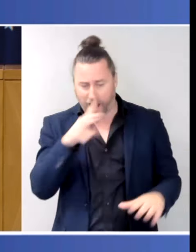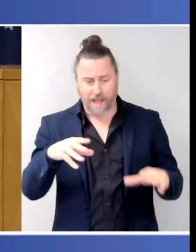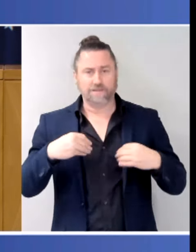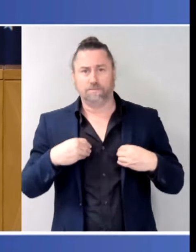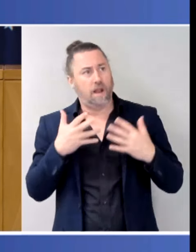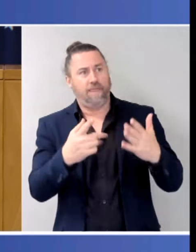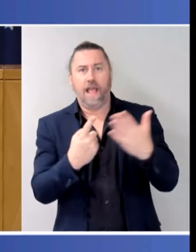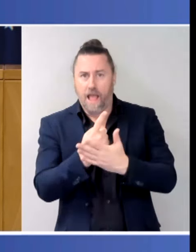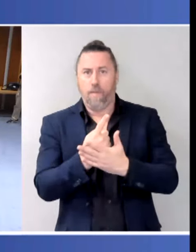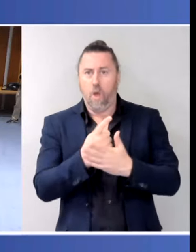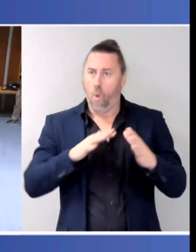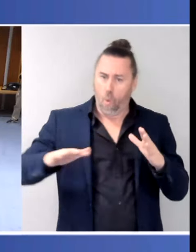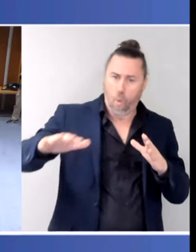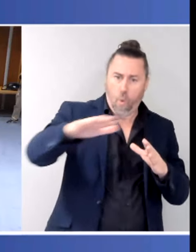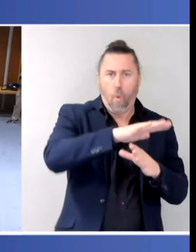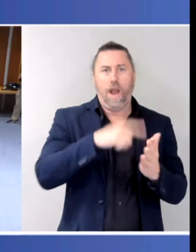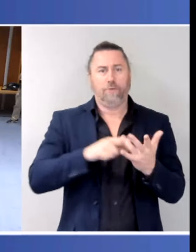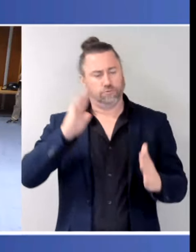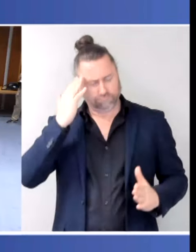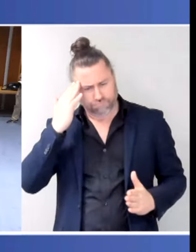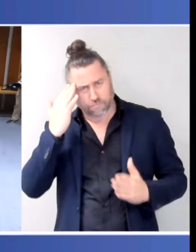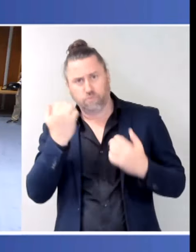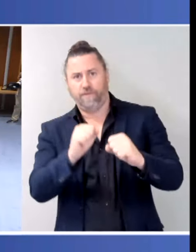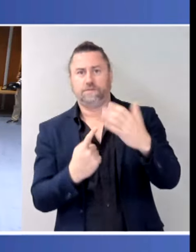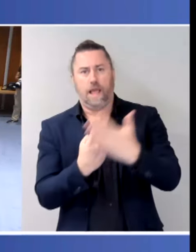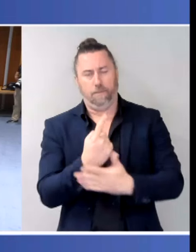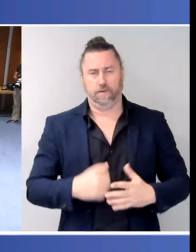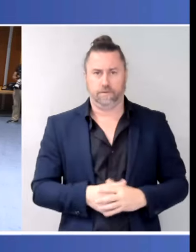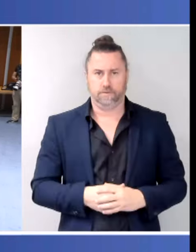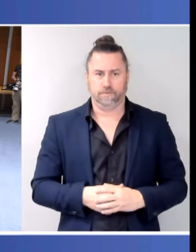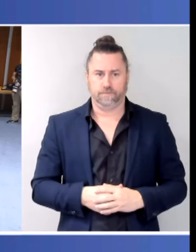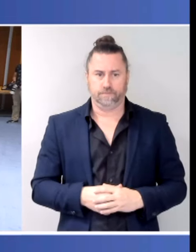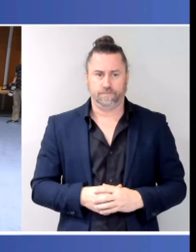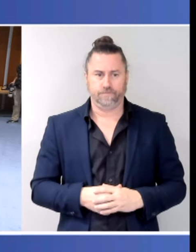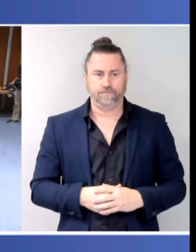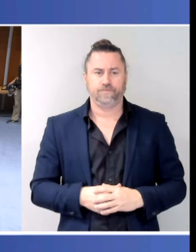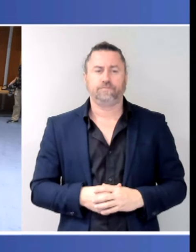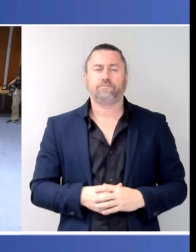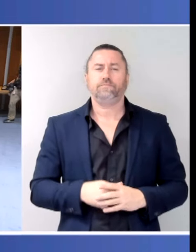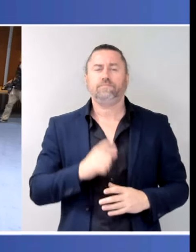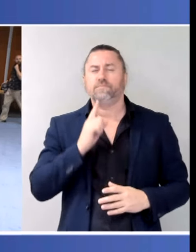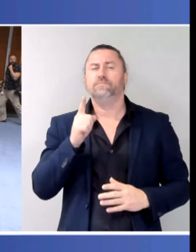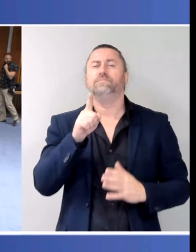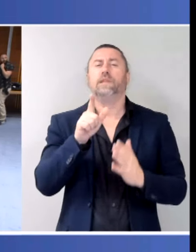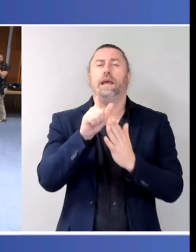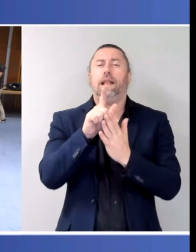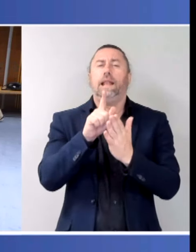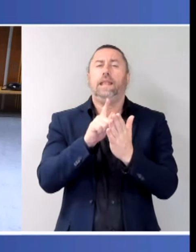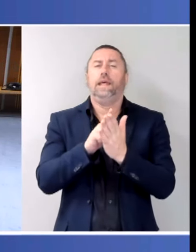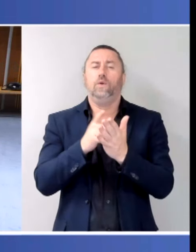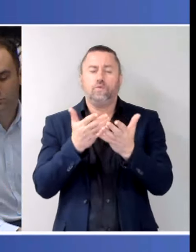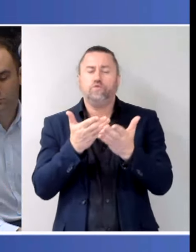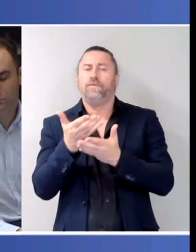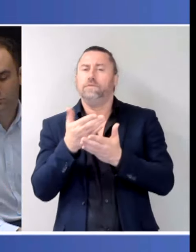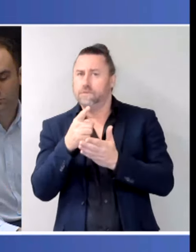balance. Thank you, Tina. Prime Minister, on the legal service funding, is that money going